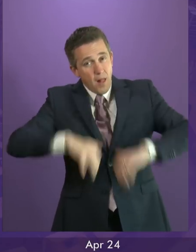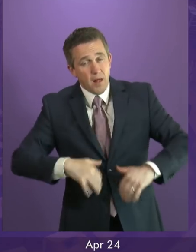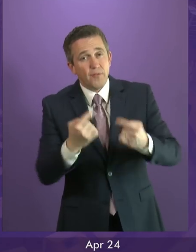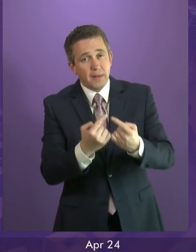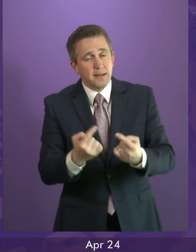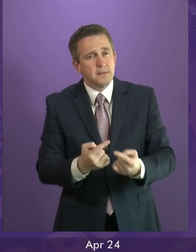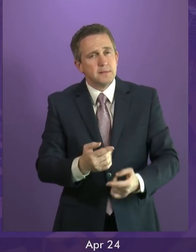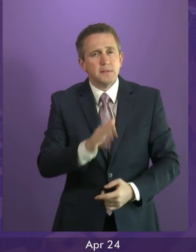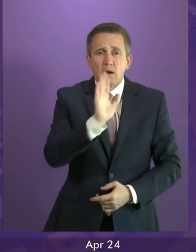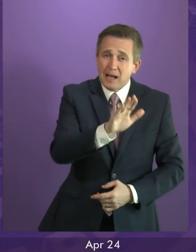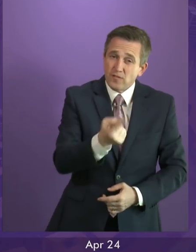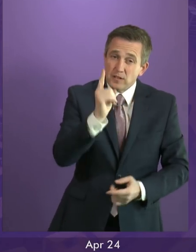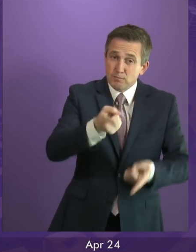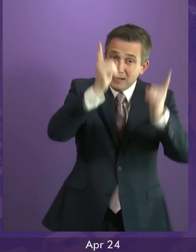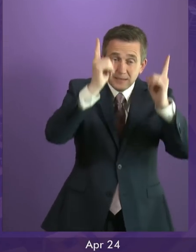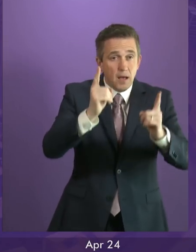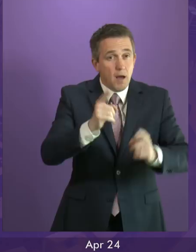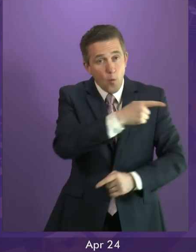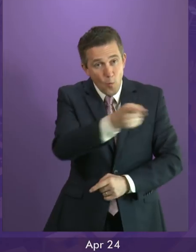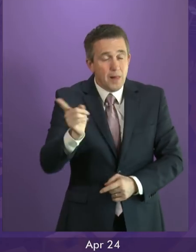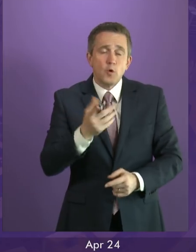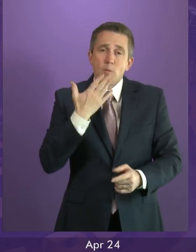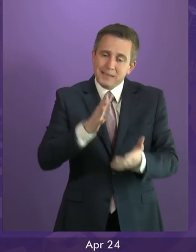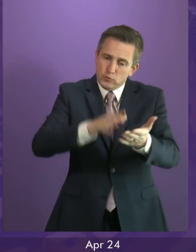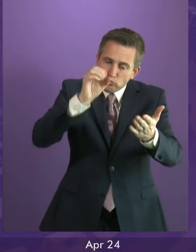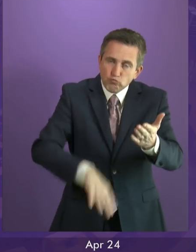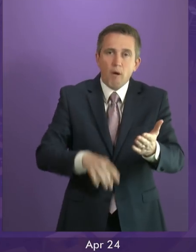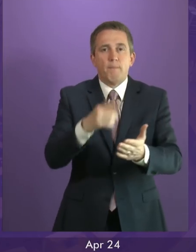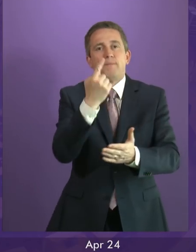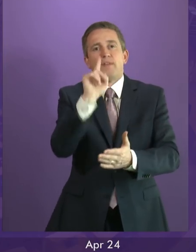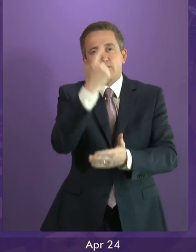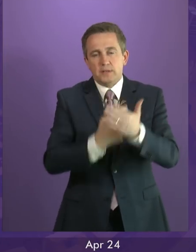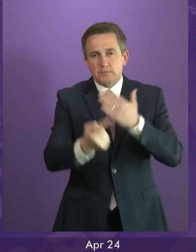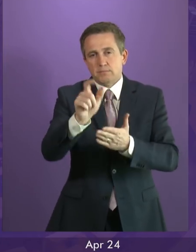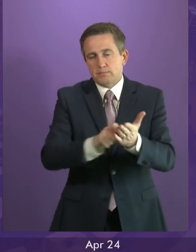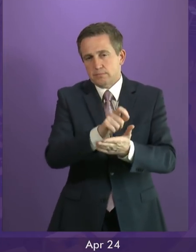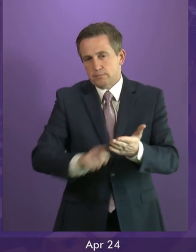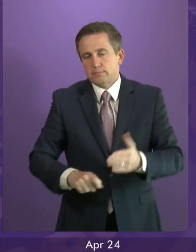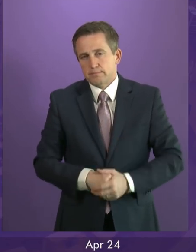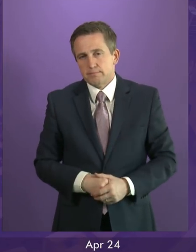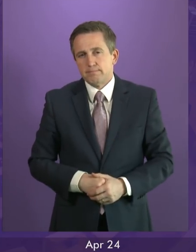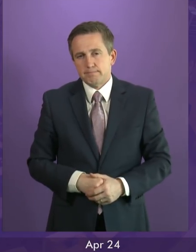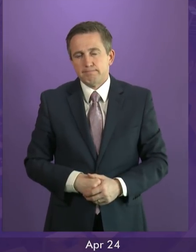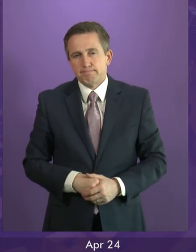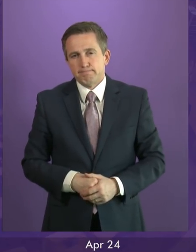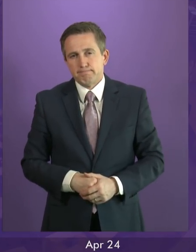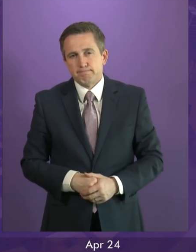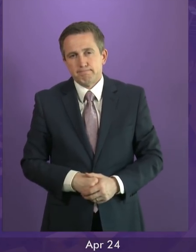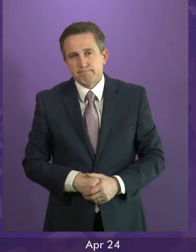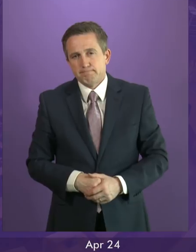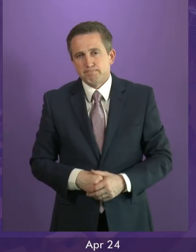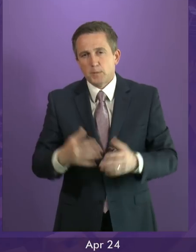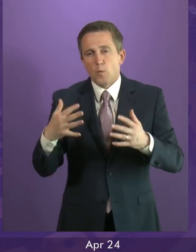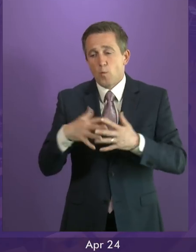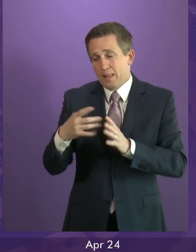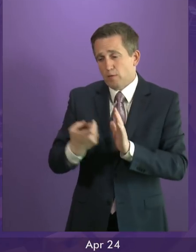listen to Scotland? Will she just make it stop? Mr Minister. I mean, in terms of the first part of